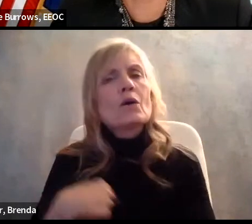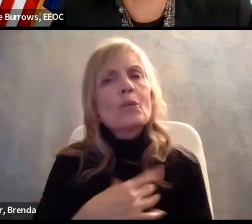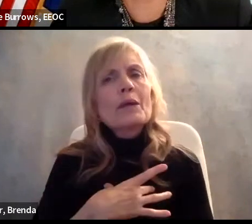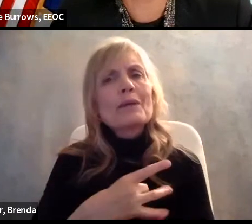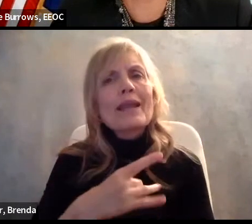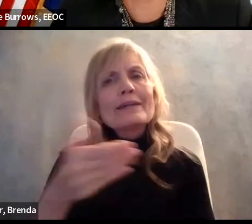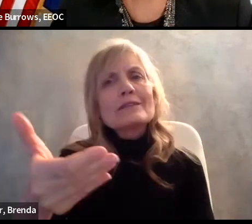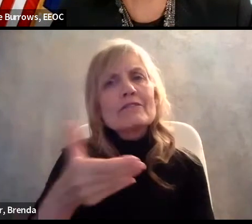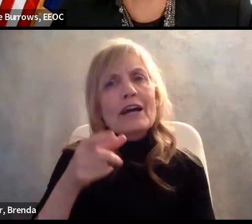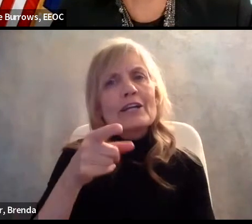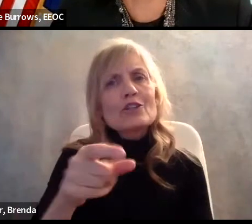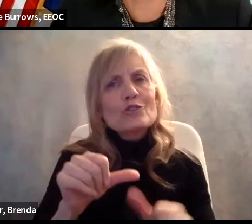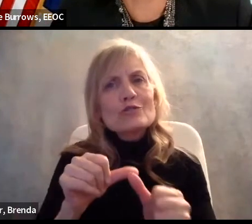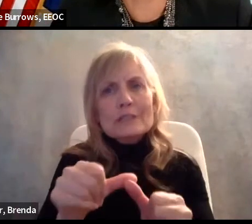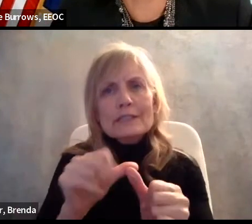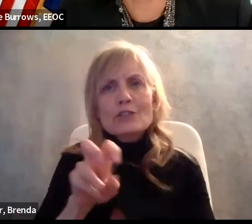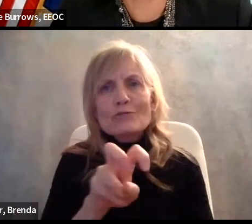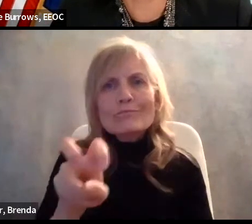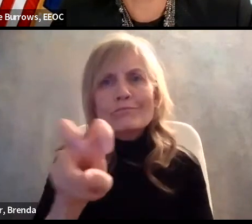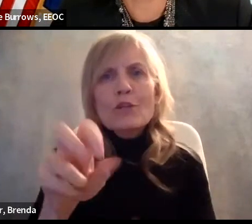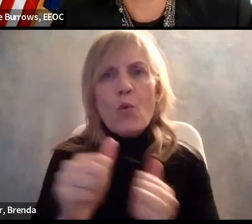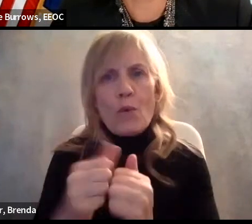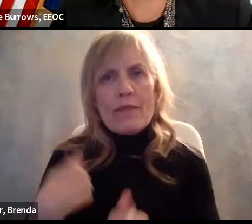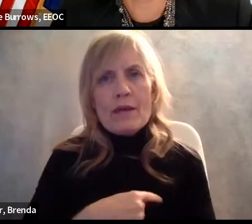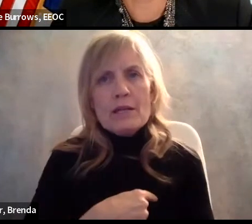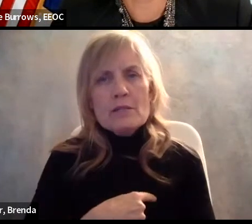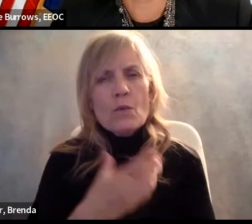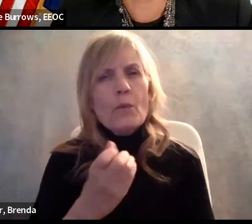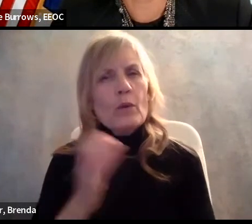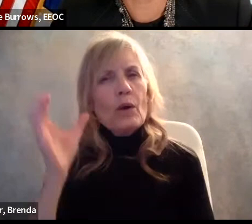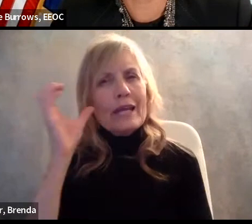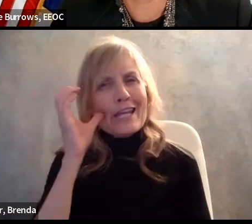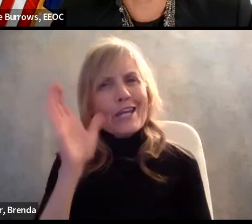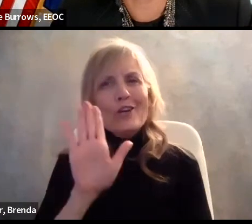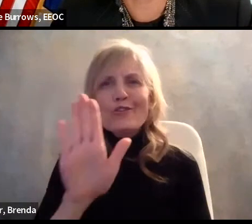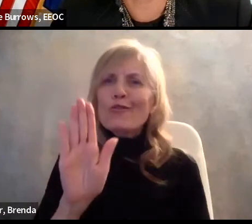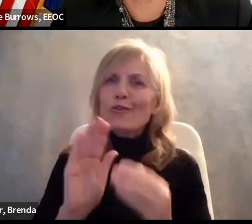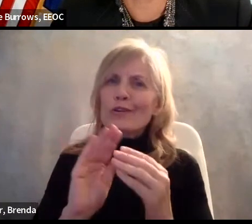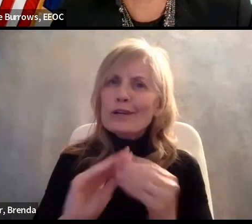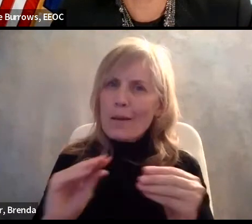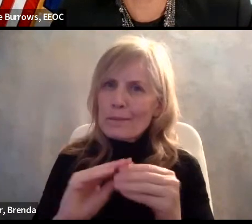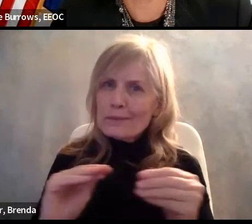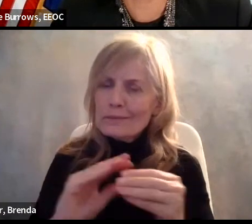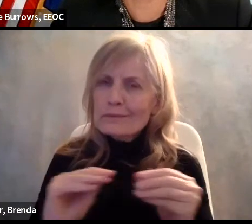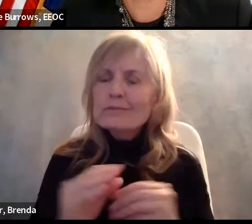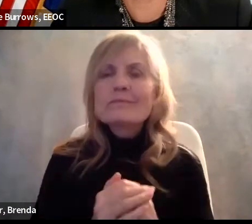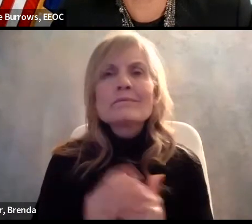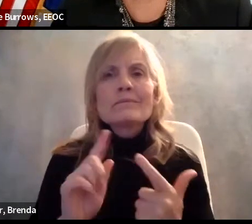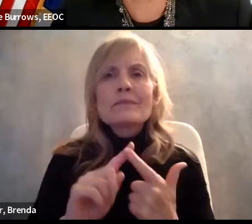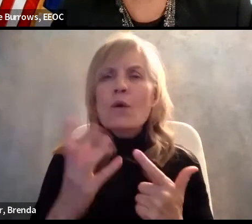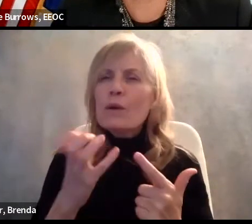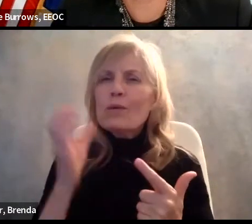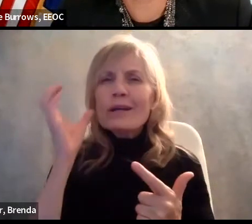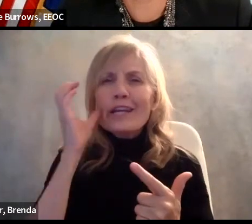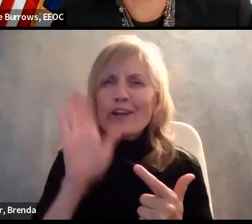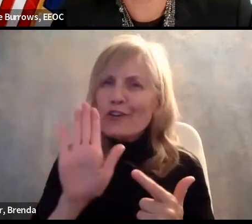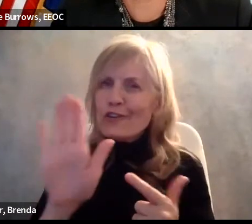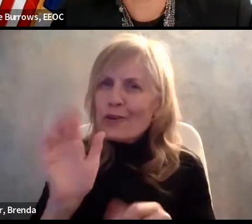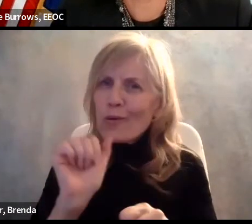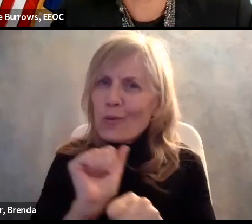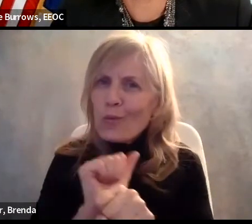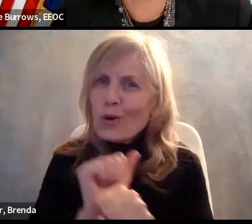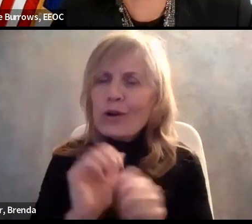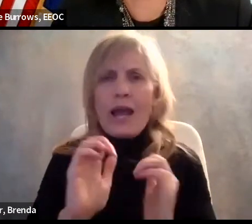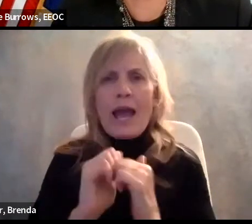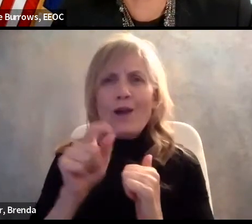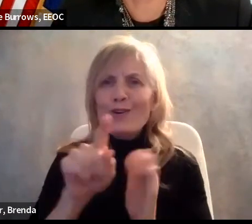journey with us. We want to turn to We want to hear about the work that you're doing to develop